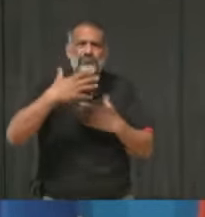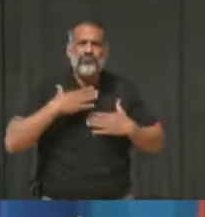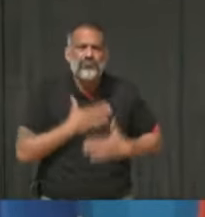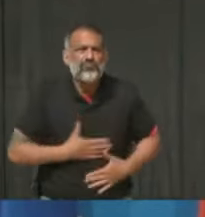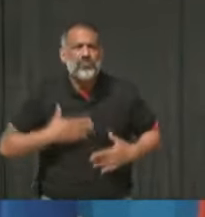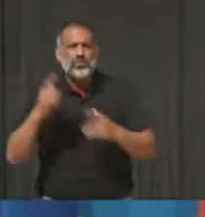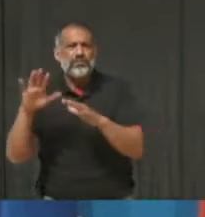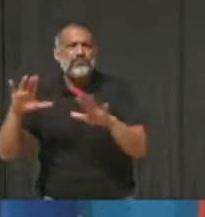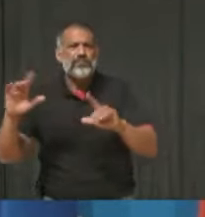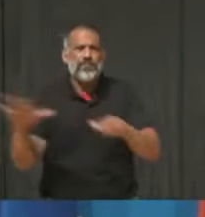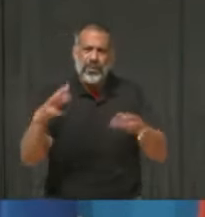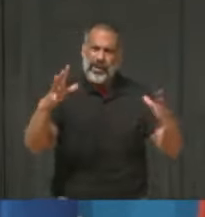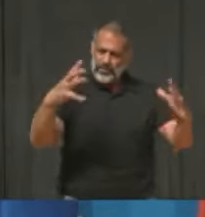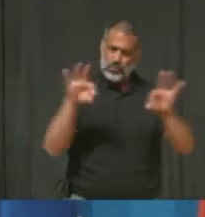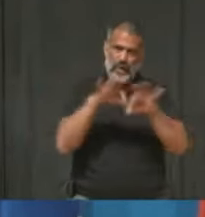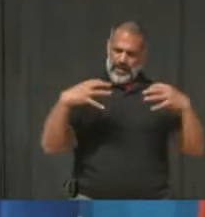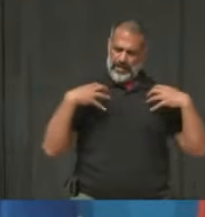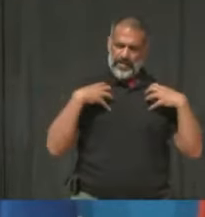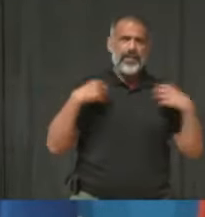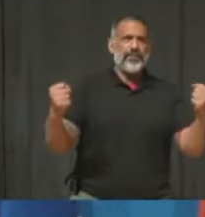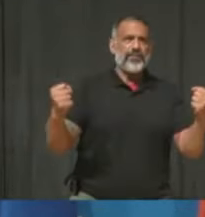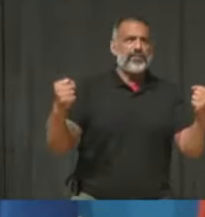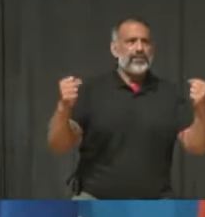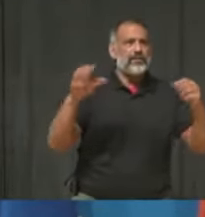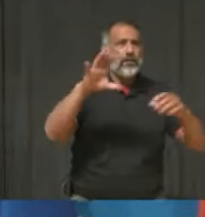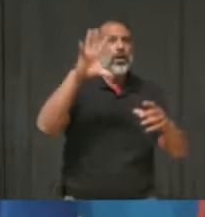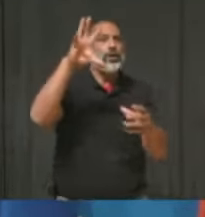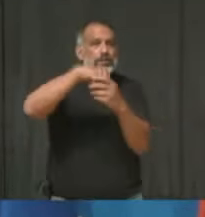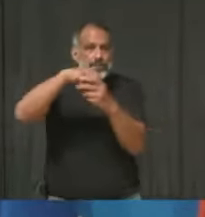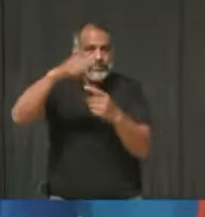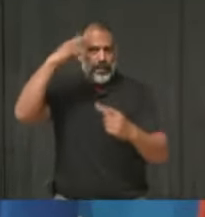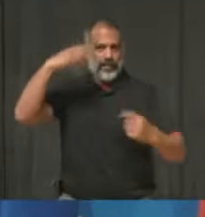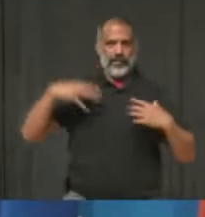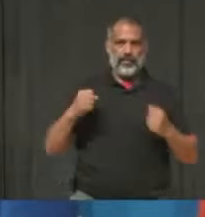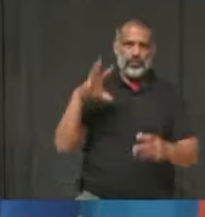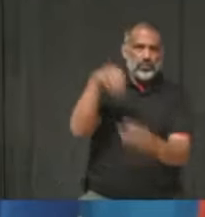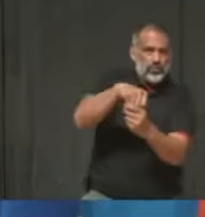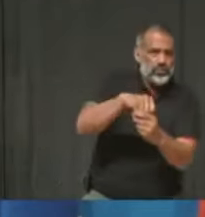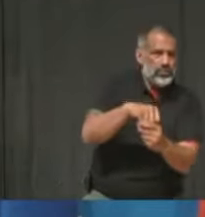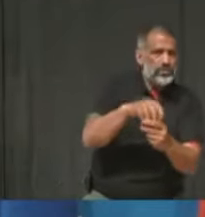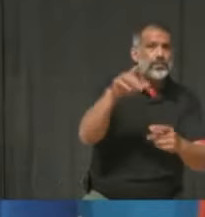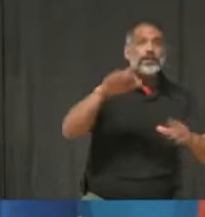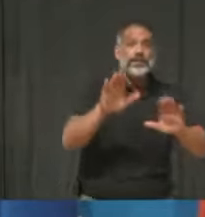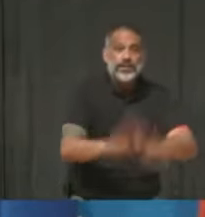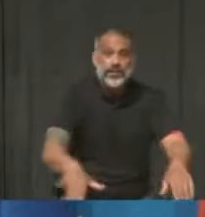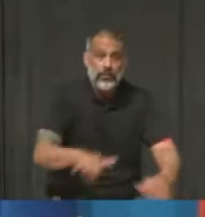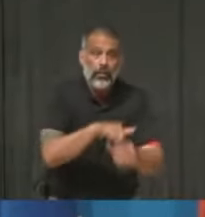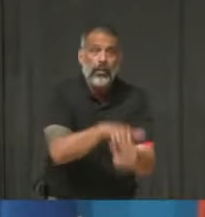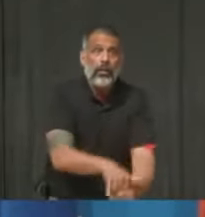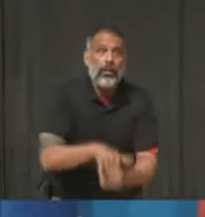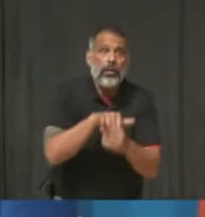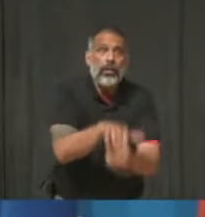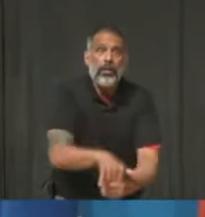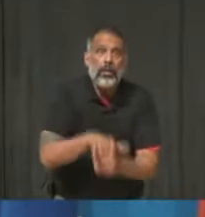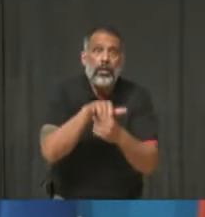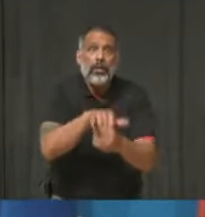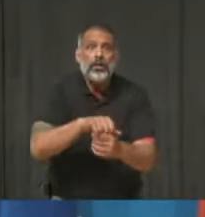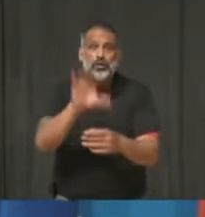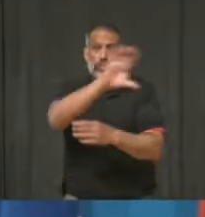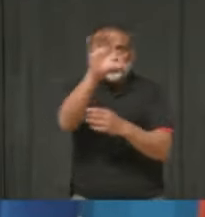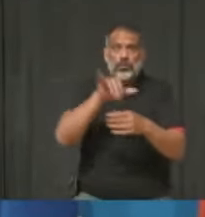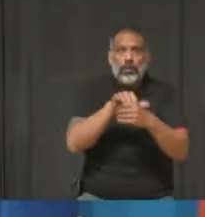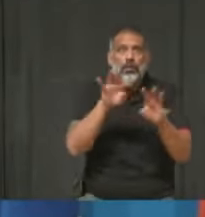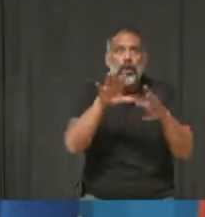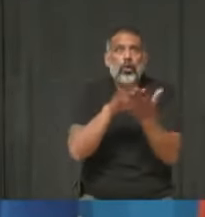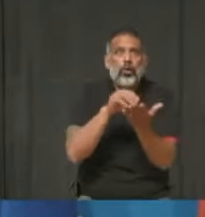and in particular our children, who are often stuck inside all day long doing their online learning. They